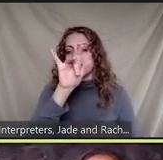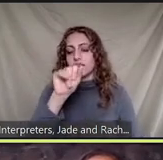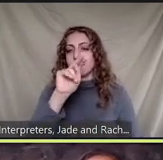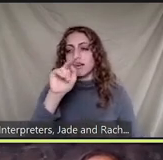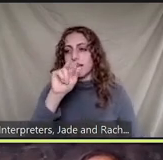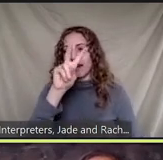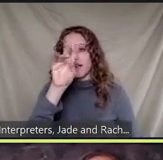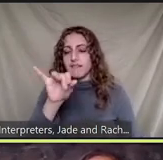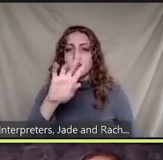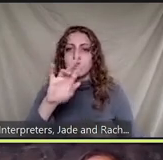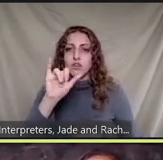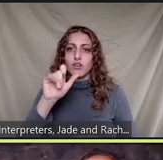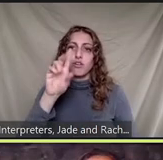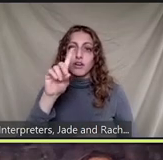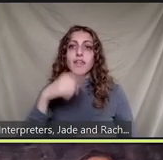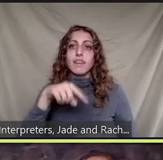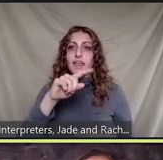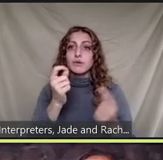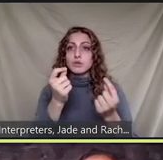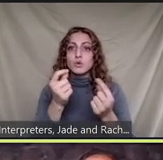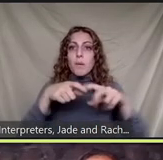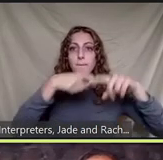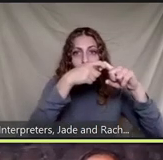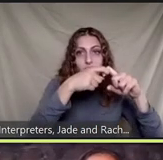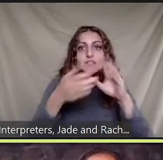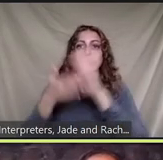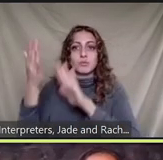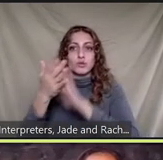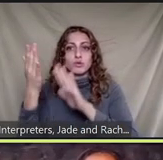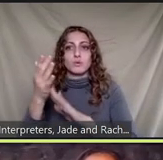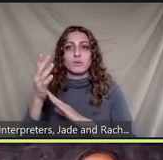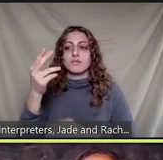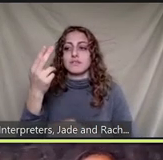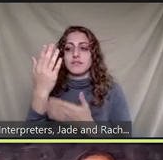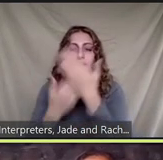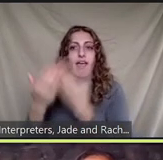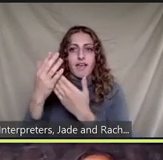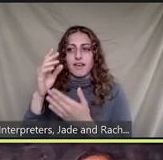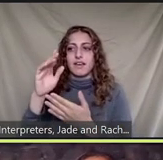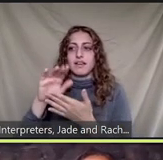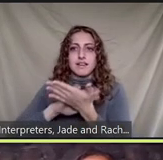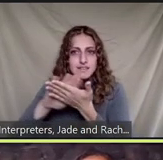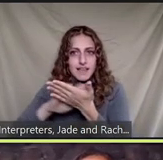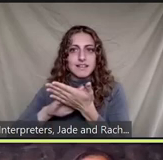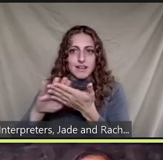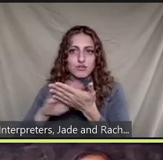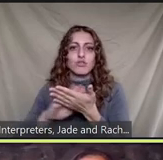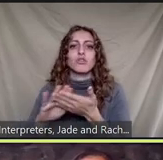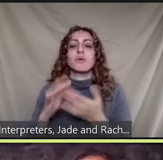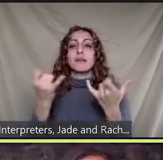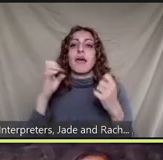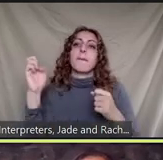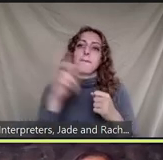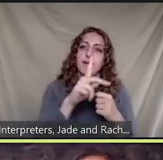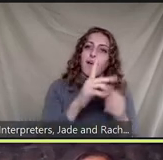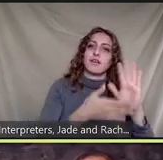some of the shortages around new york city for health care workers they're back to producing vodka and if you remember that fence line community that